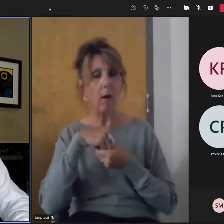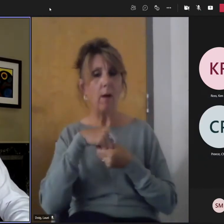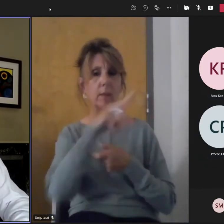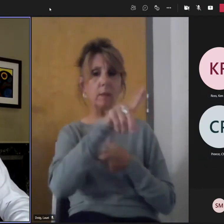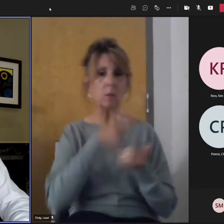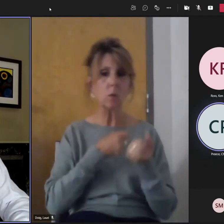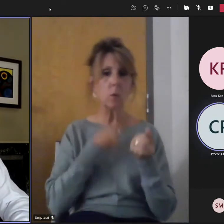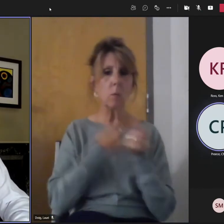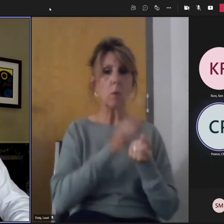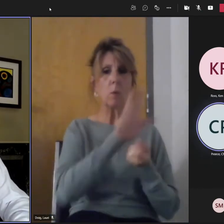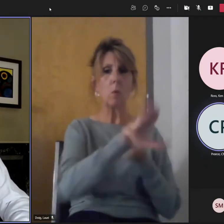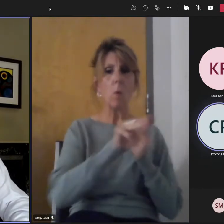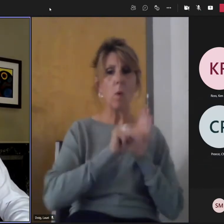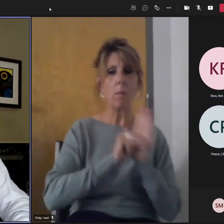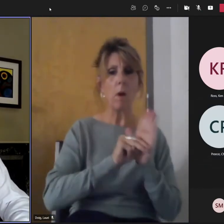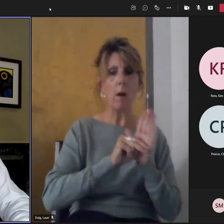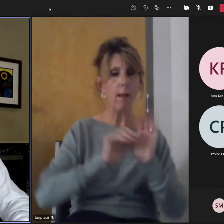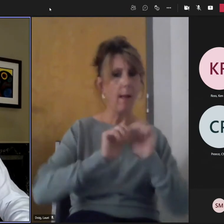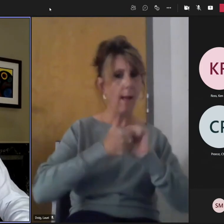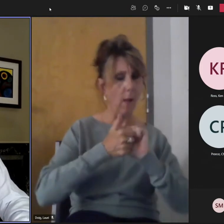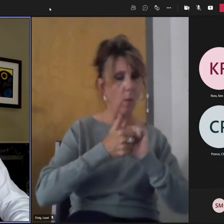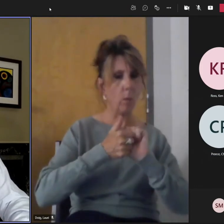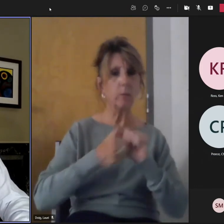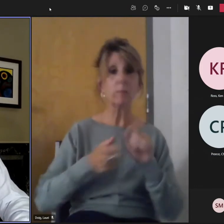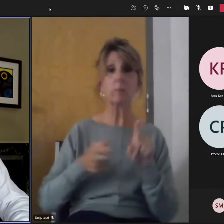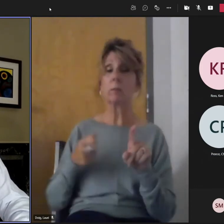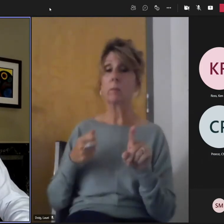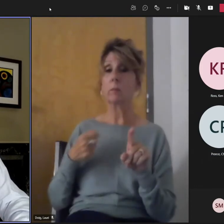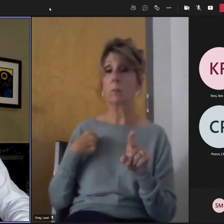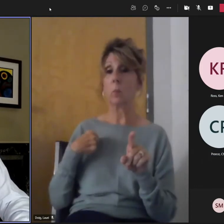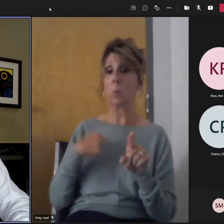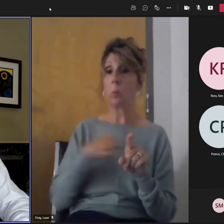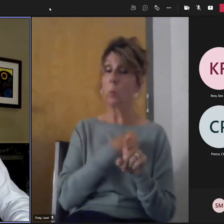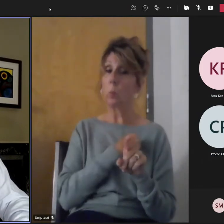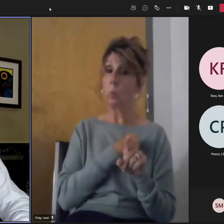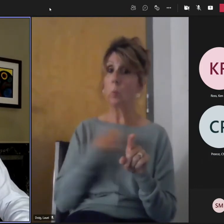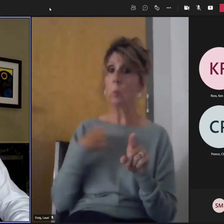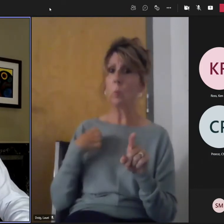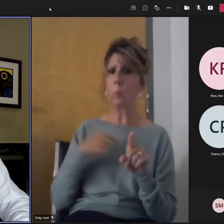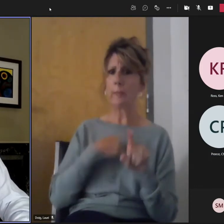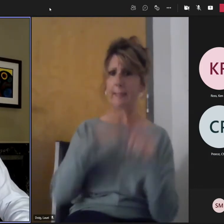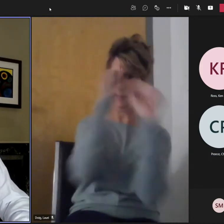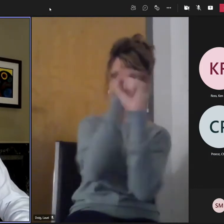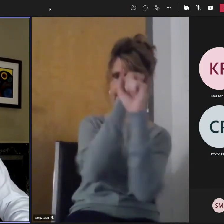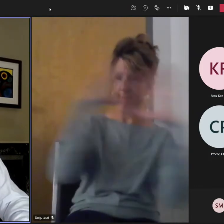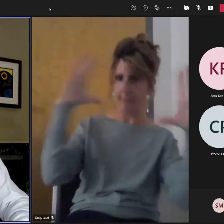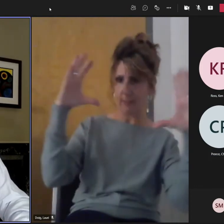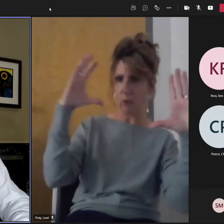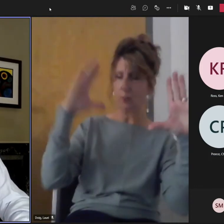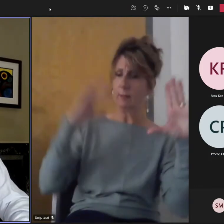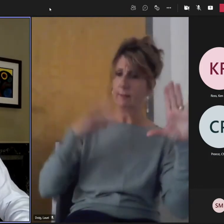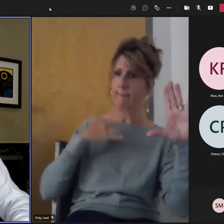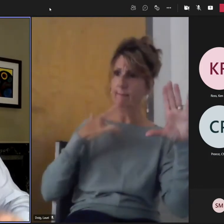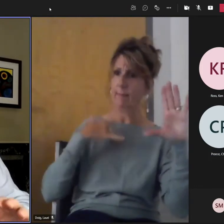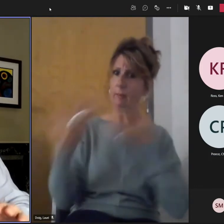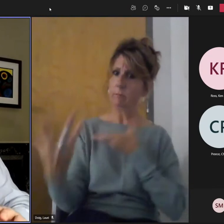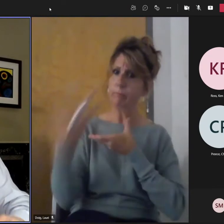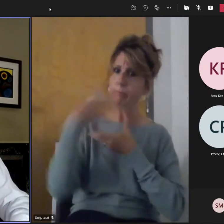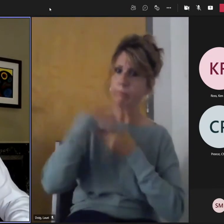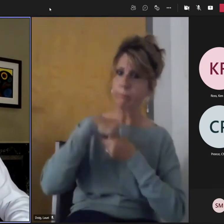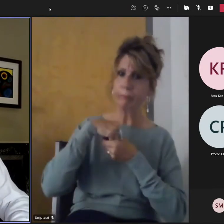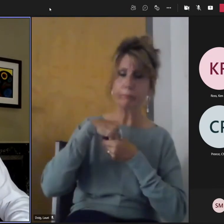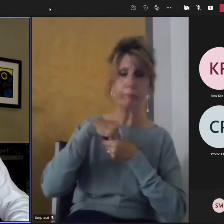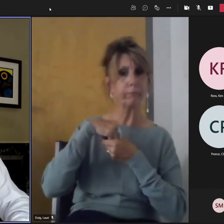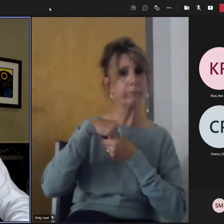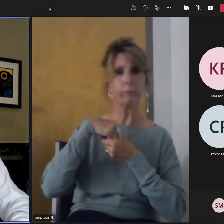Well, we envision it because we define it that way from day one. I mean, that